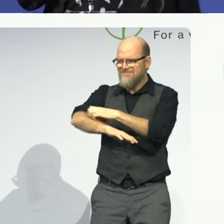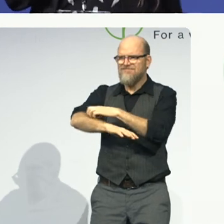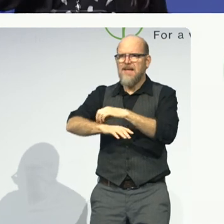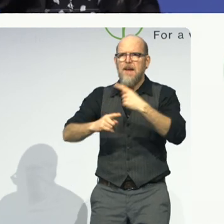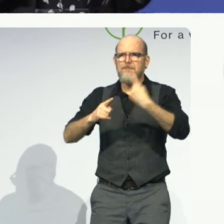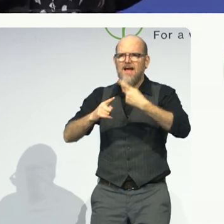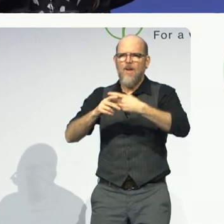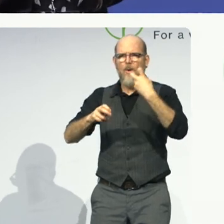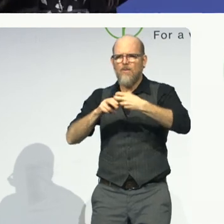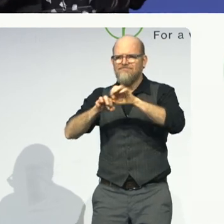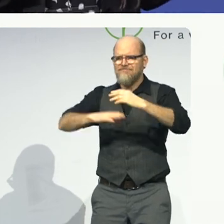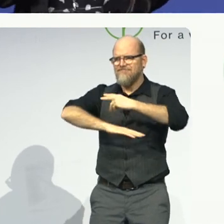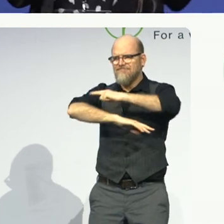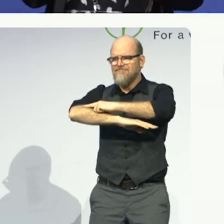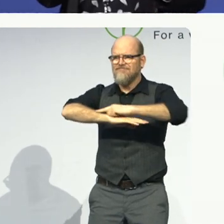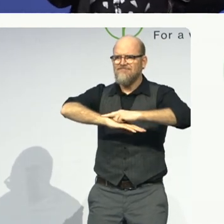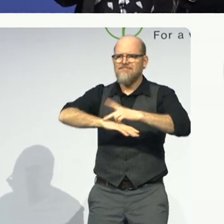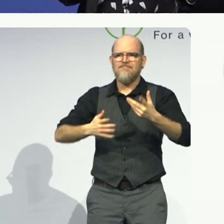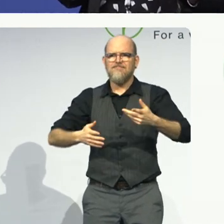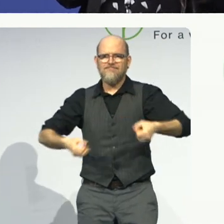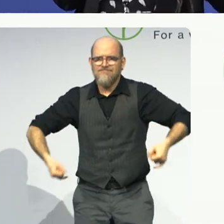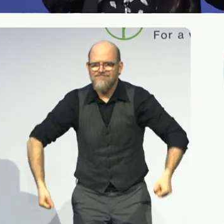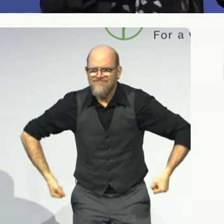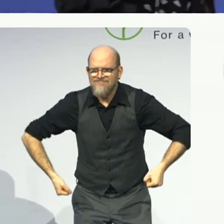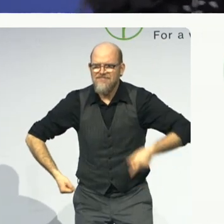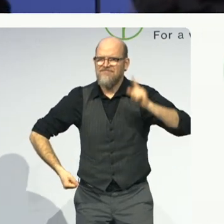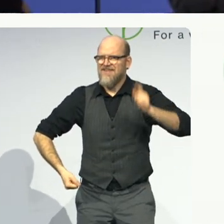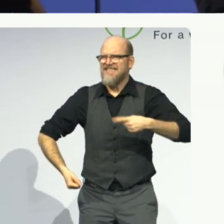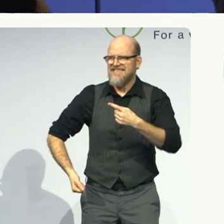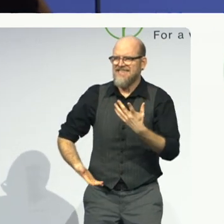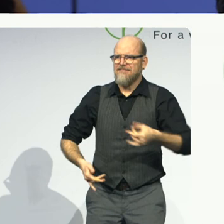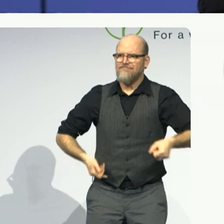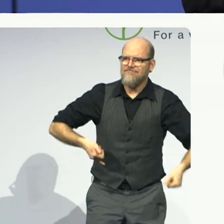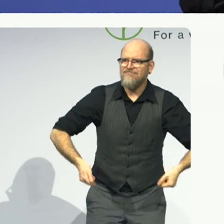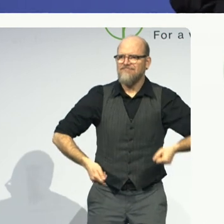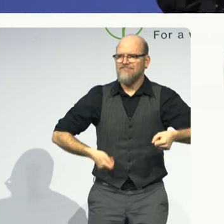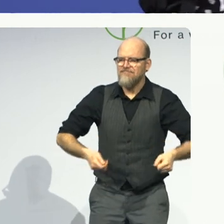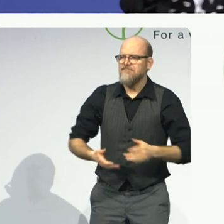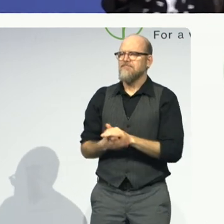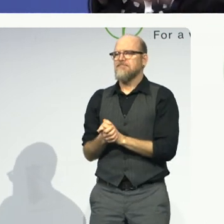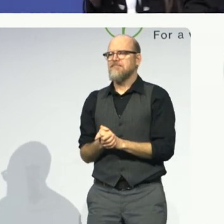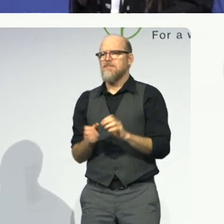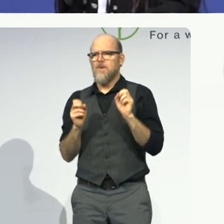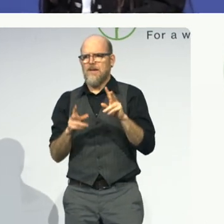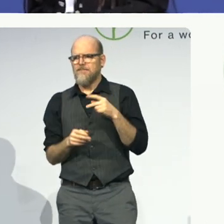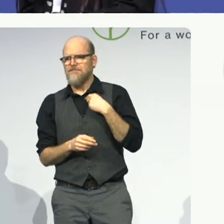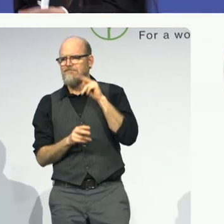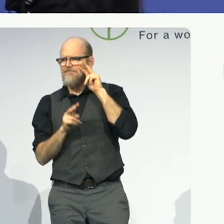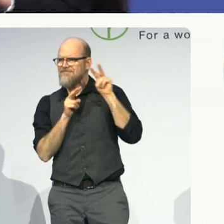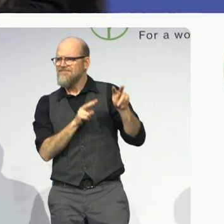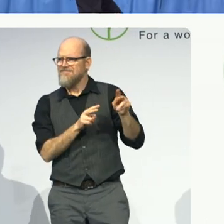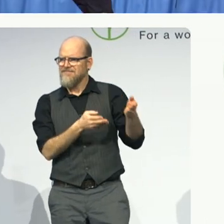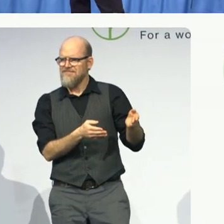he used with his arms. And the teacher decided when he raced to the front of the line to take his hand